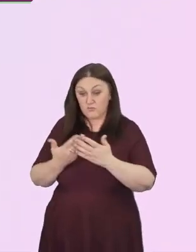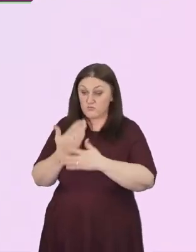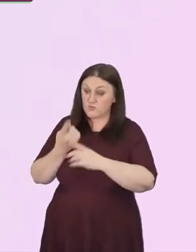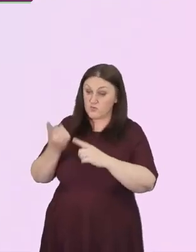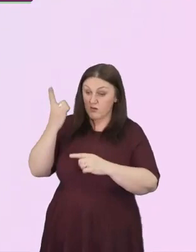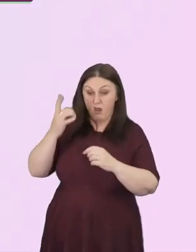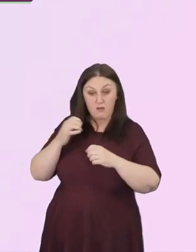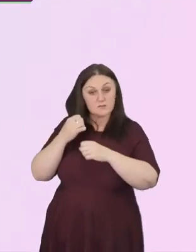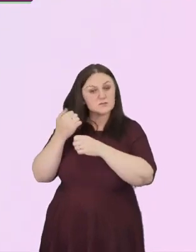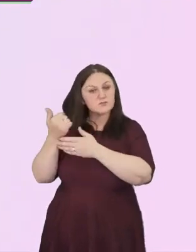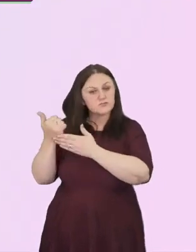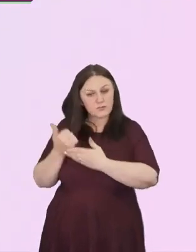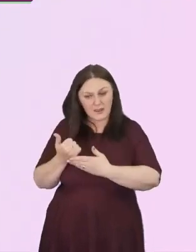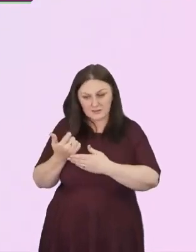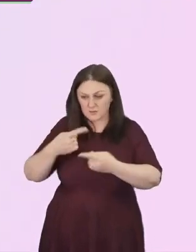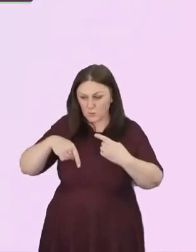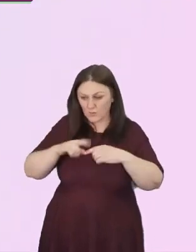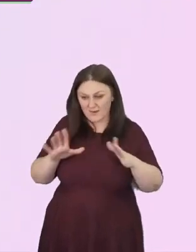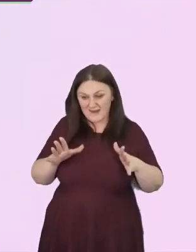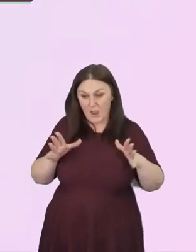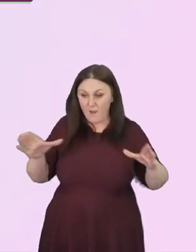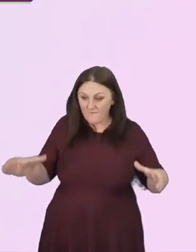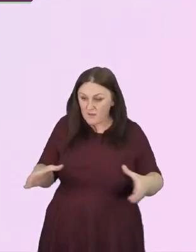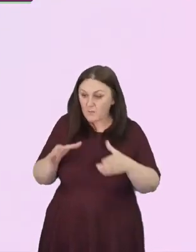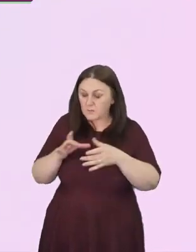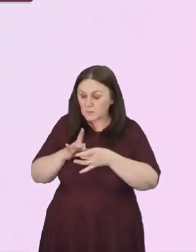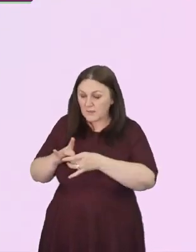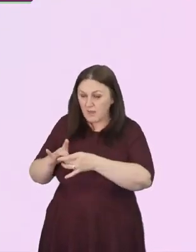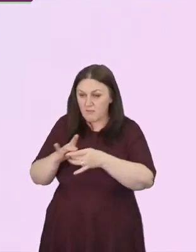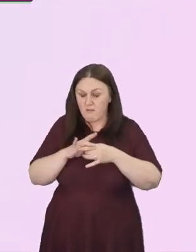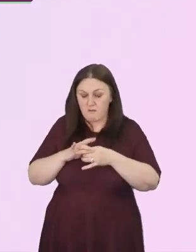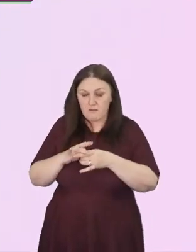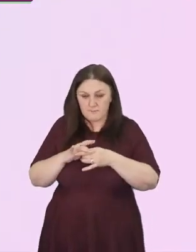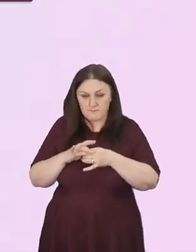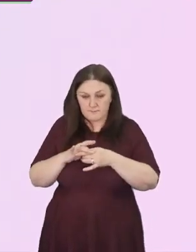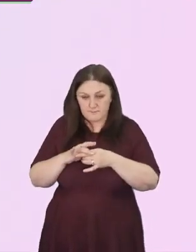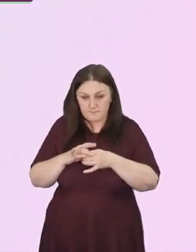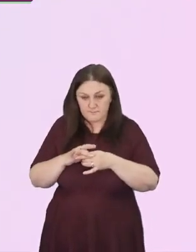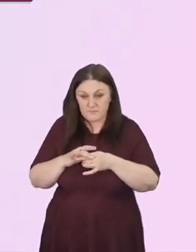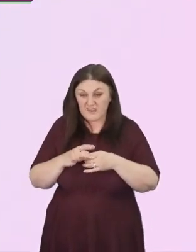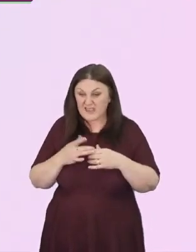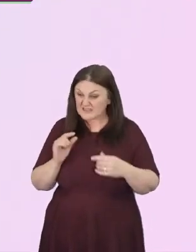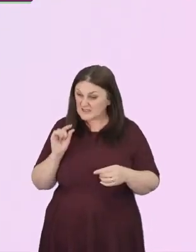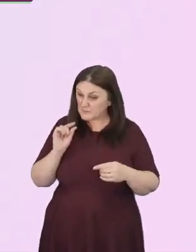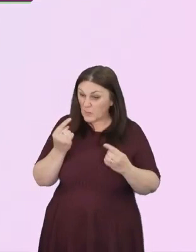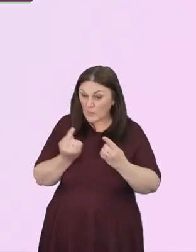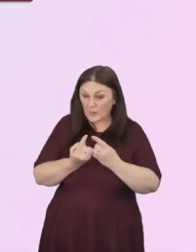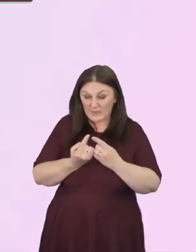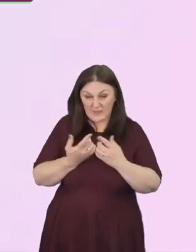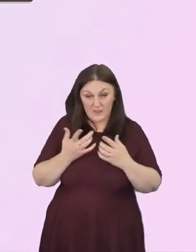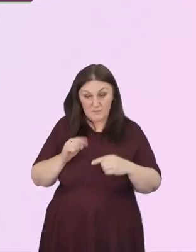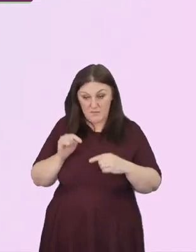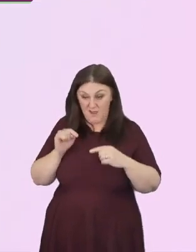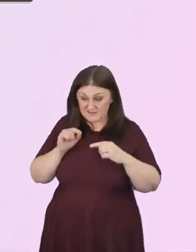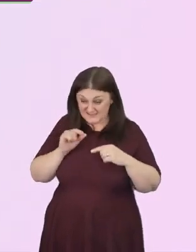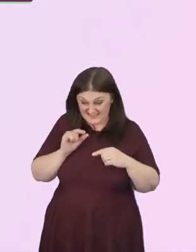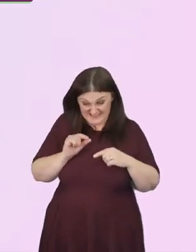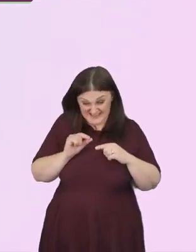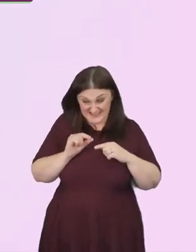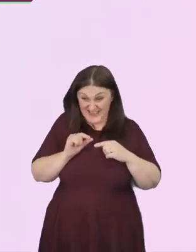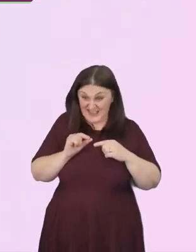And it's a tiny part, but it's really the reality in microcosm of our shared national history